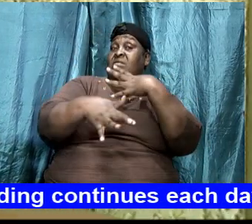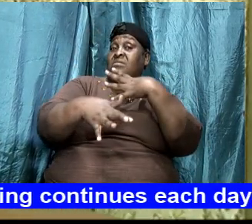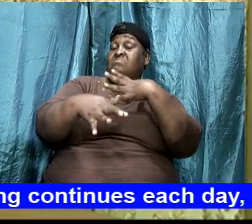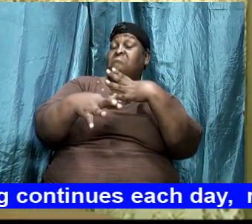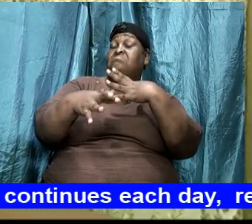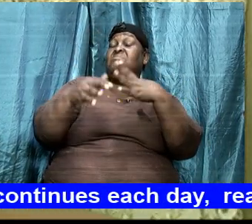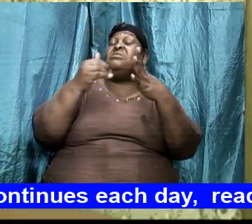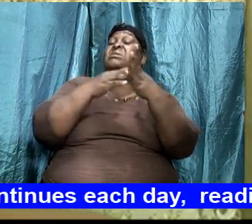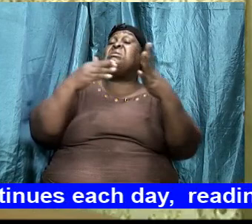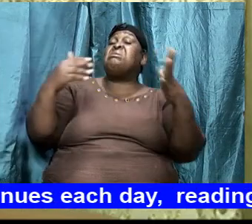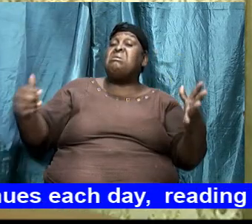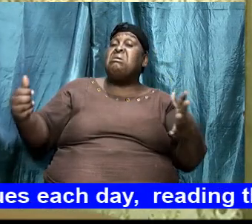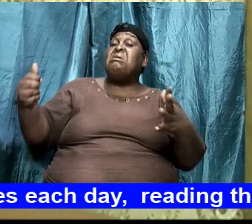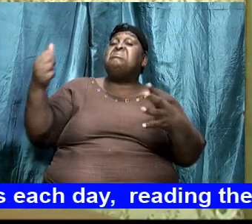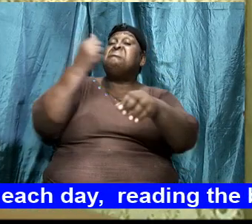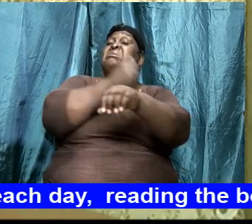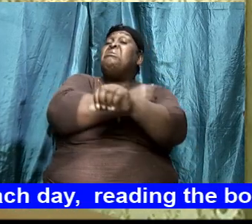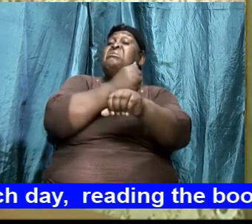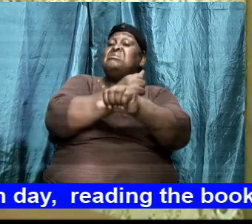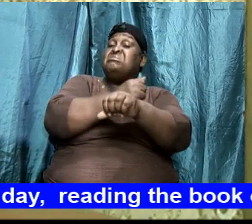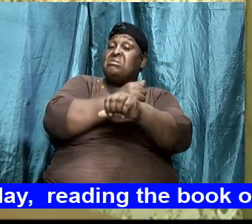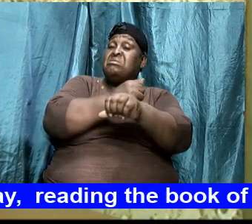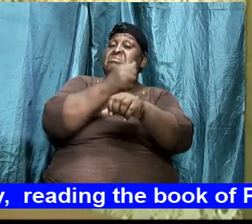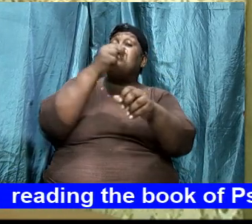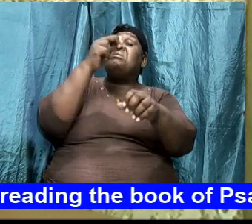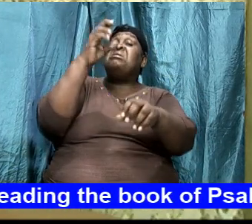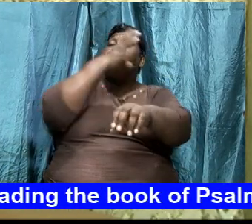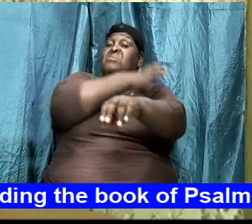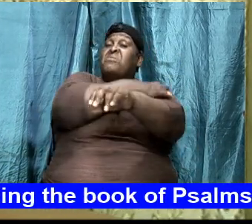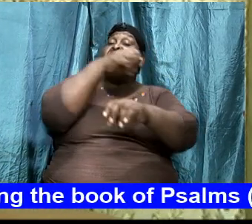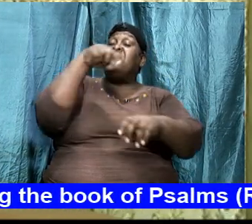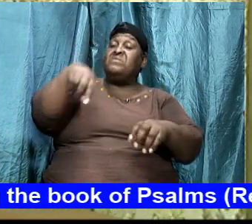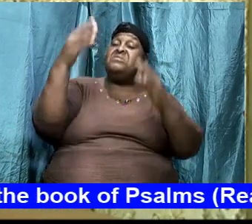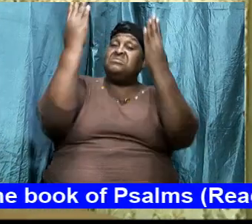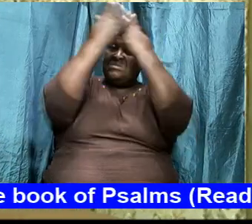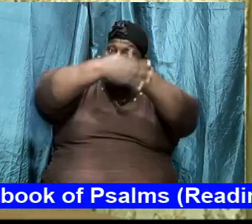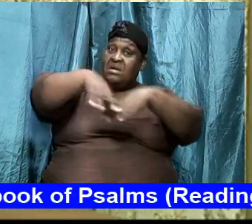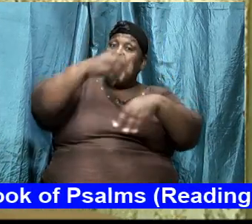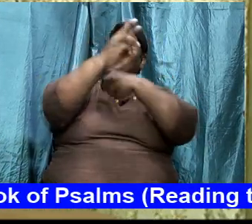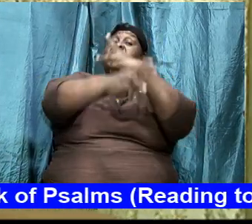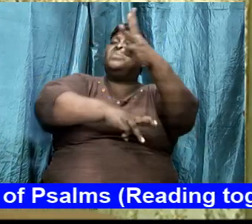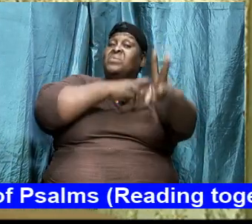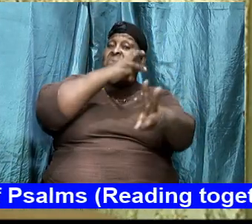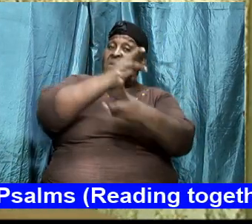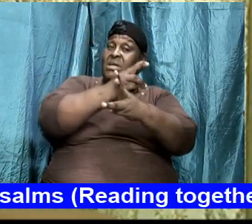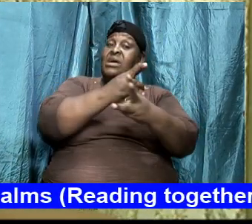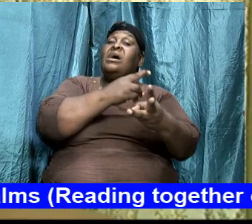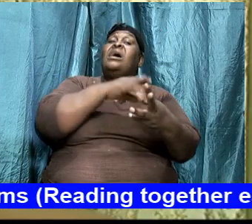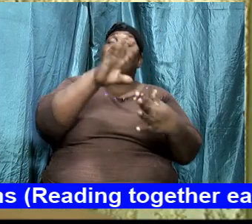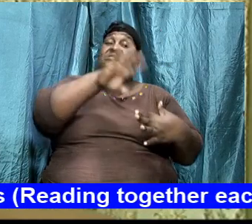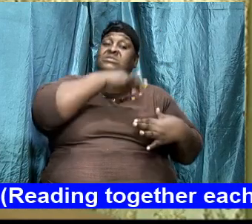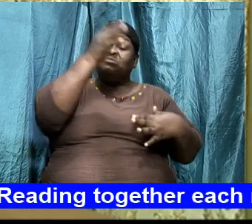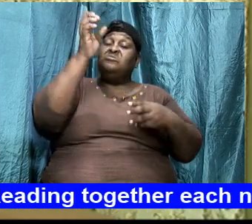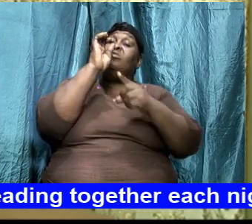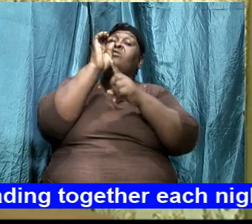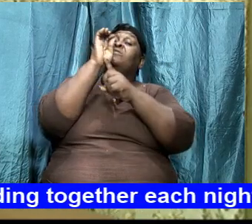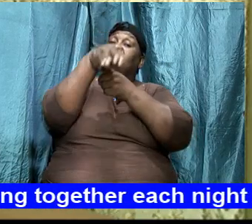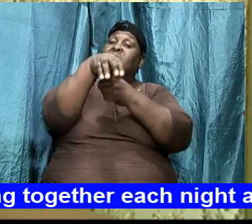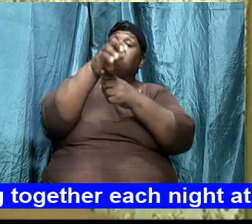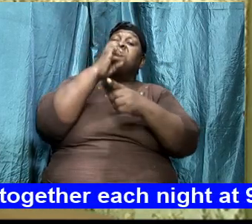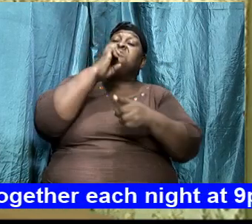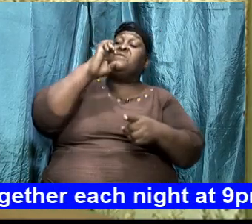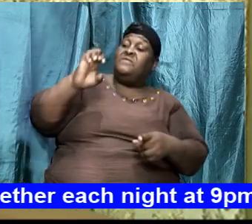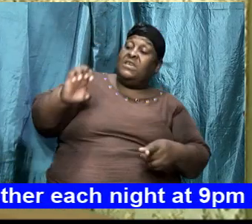the authorities against the powers of this dark world and against the spiritual forces of evil